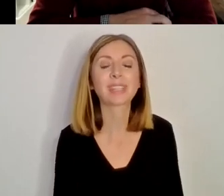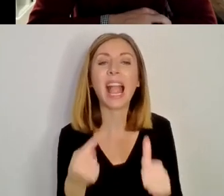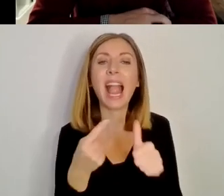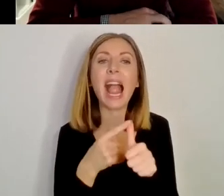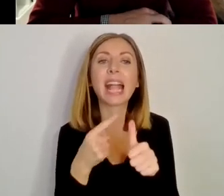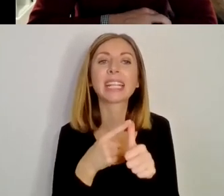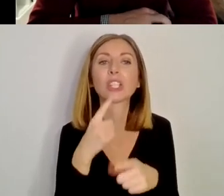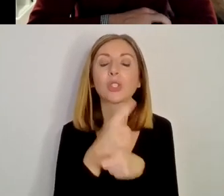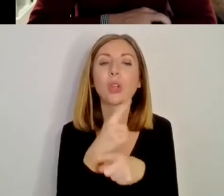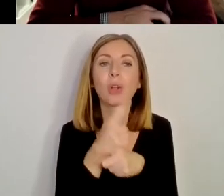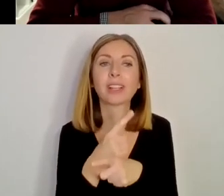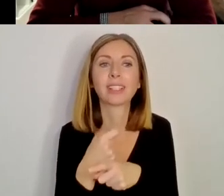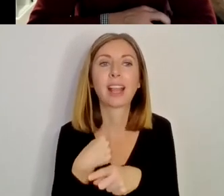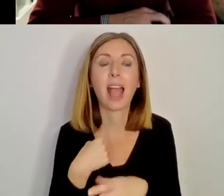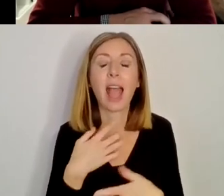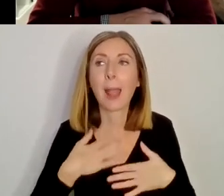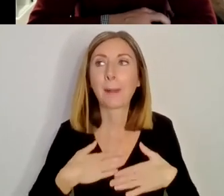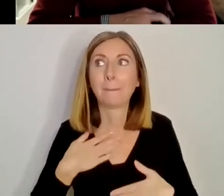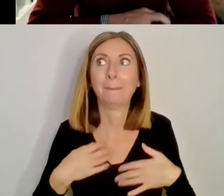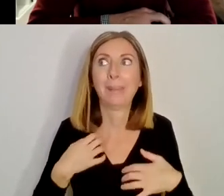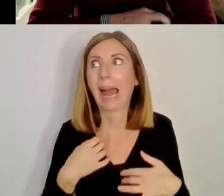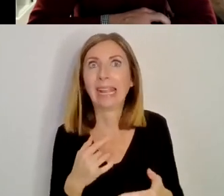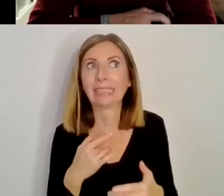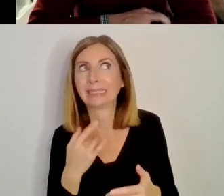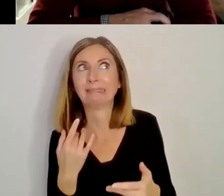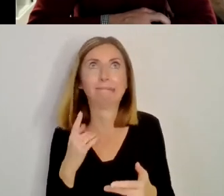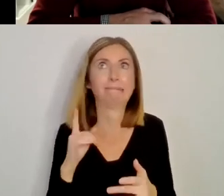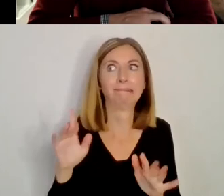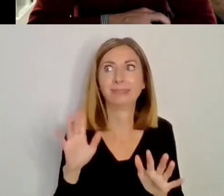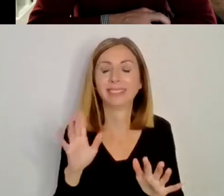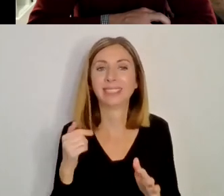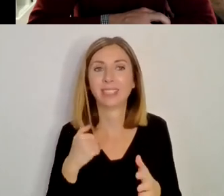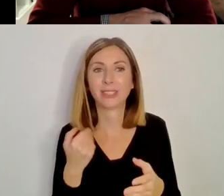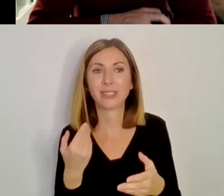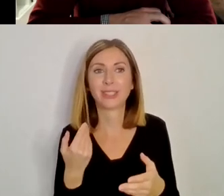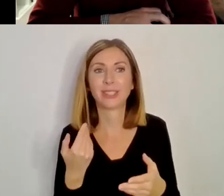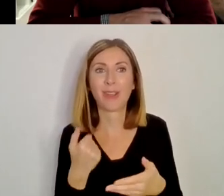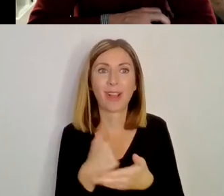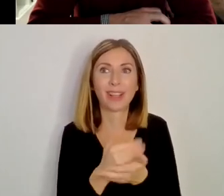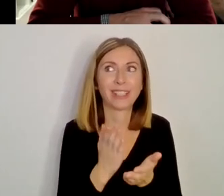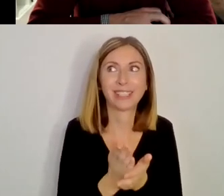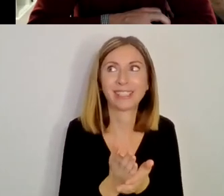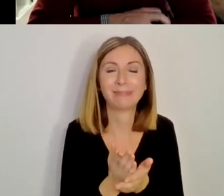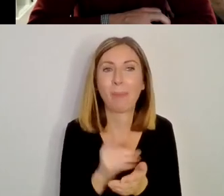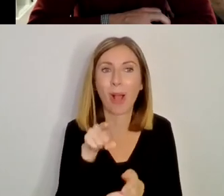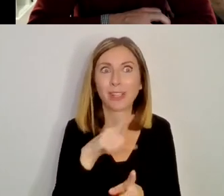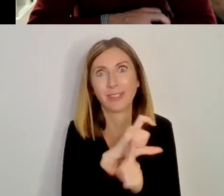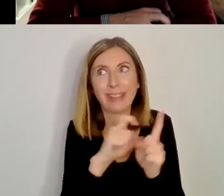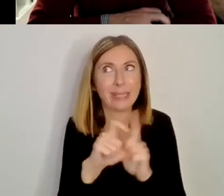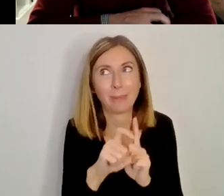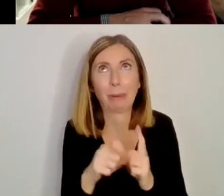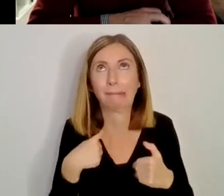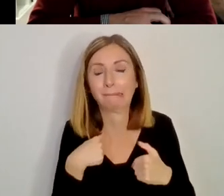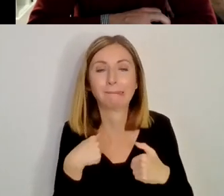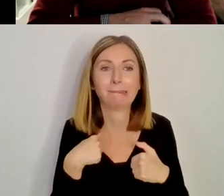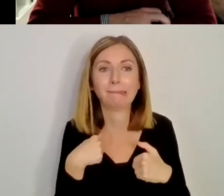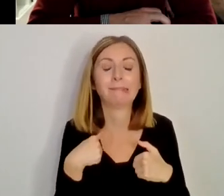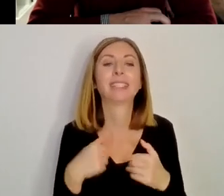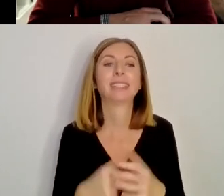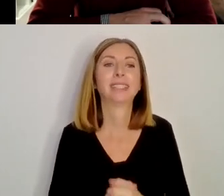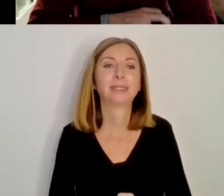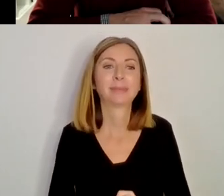I must admit, I'm a bit of an imposter here, really. I'm not really a medievalist at all. And, um, I, I, um,